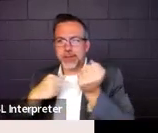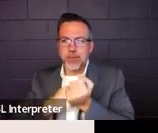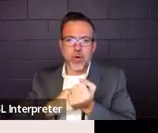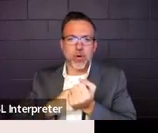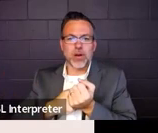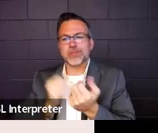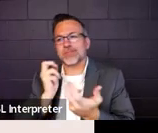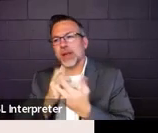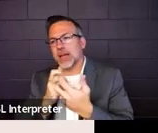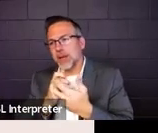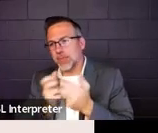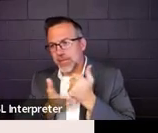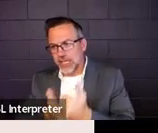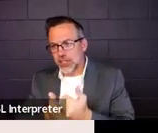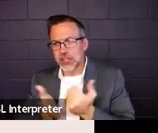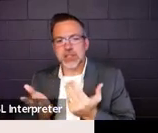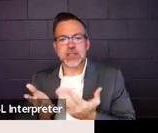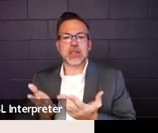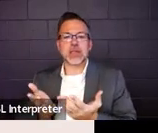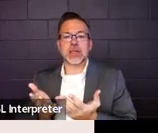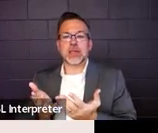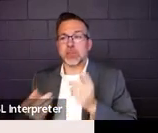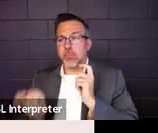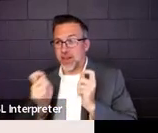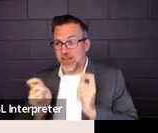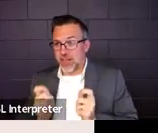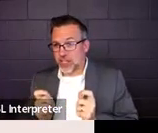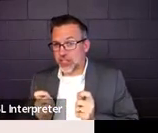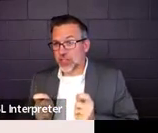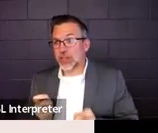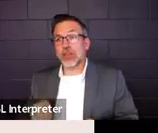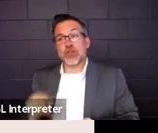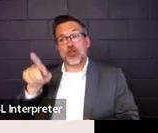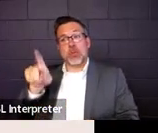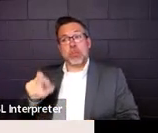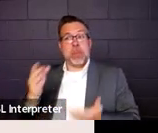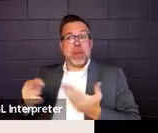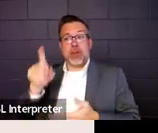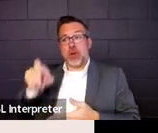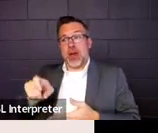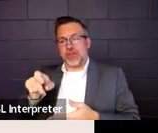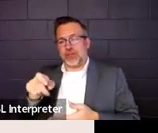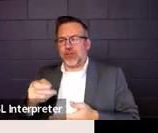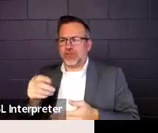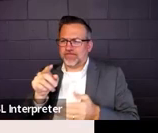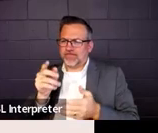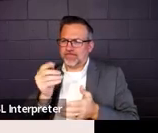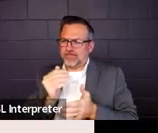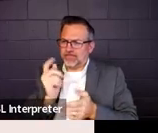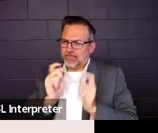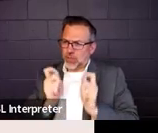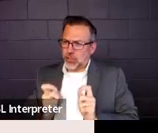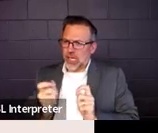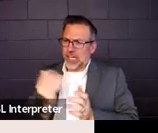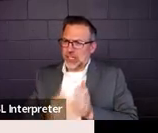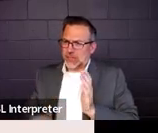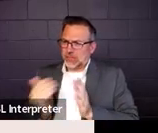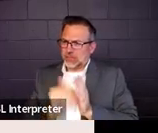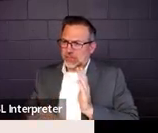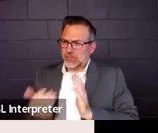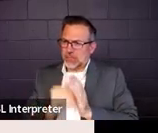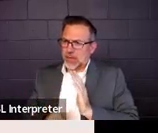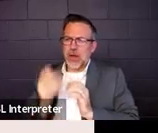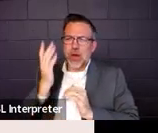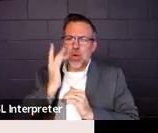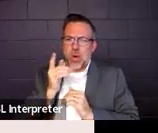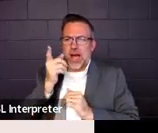And you might need to revisit this quite a bit. Right. You want to make sure that the IEP addresses the reason they're on an